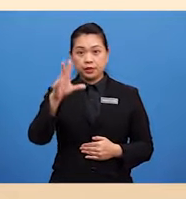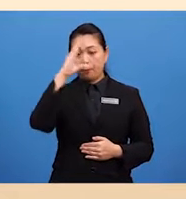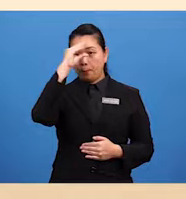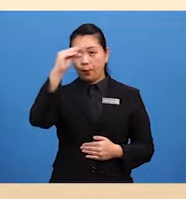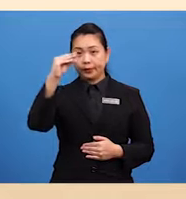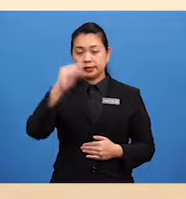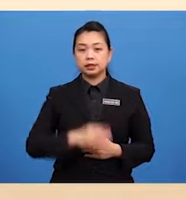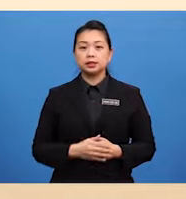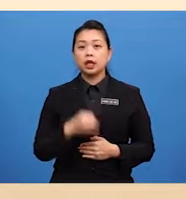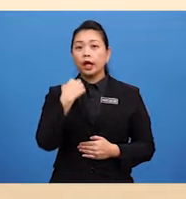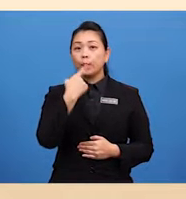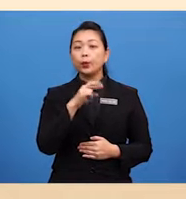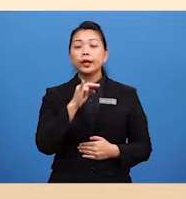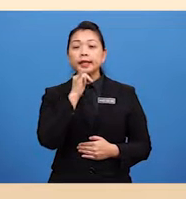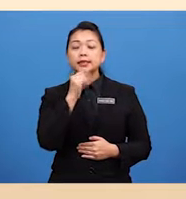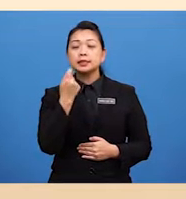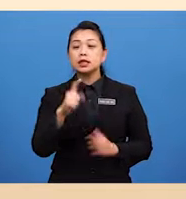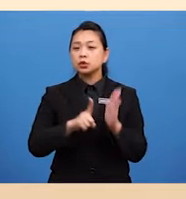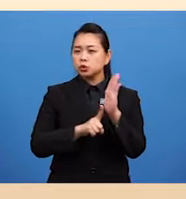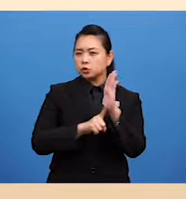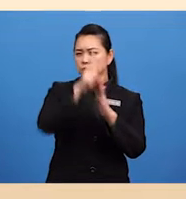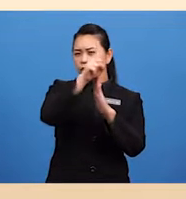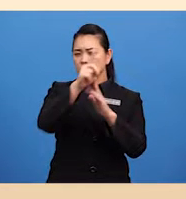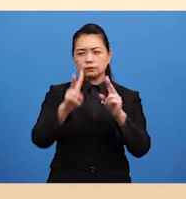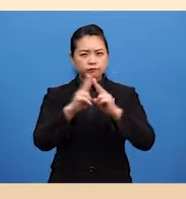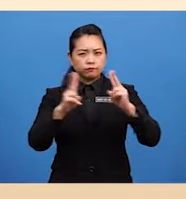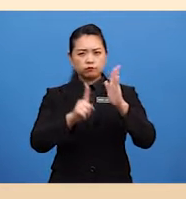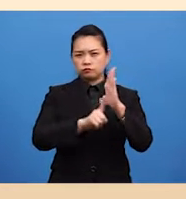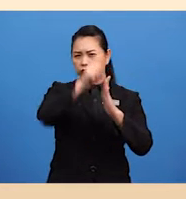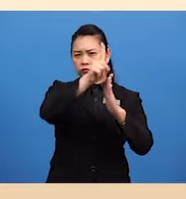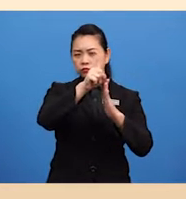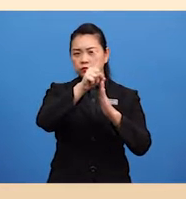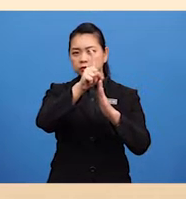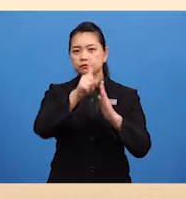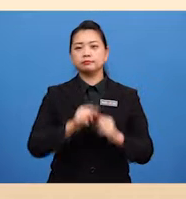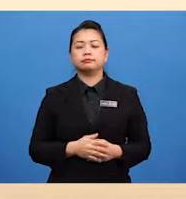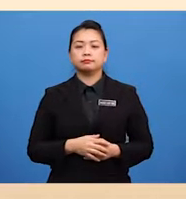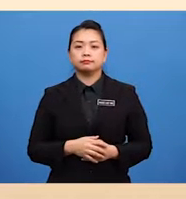Who Is The tallest Among The Three Boys